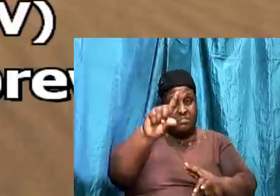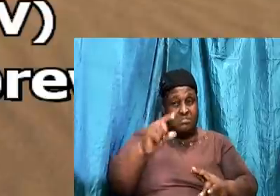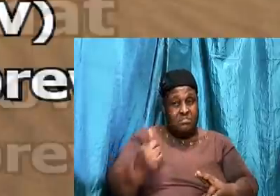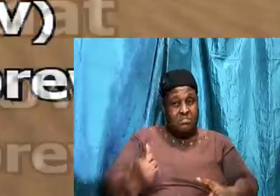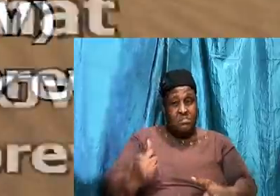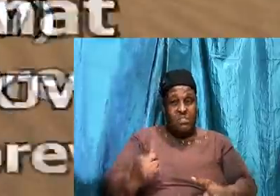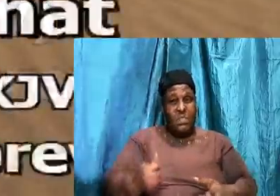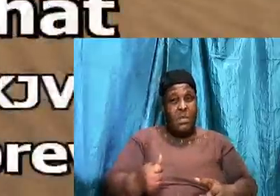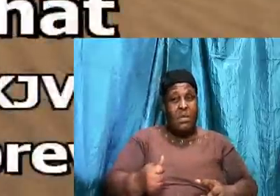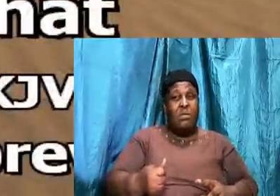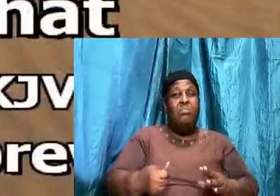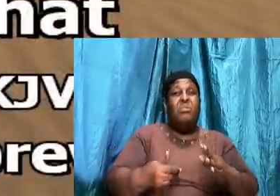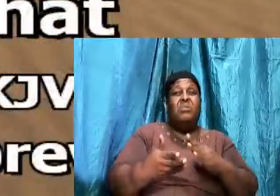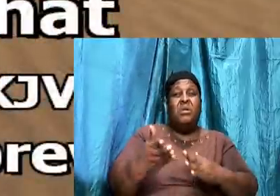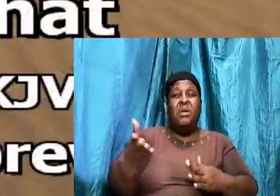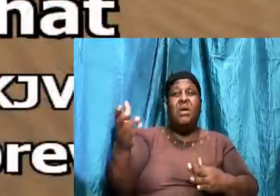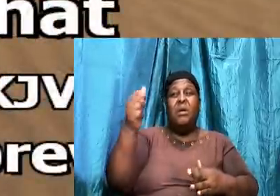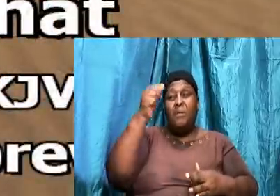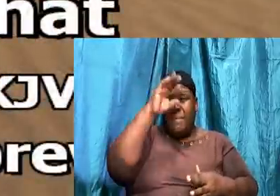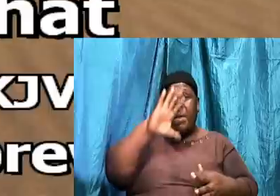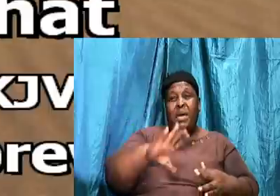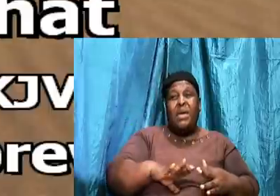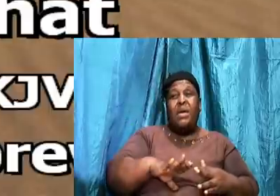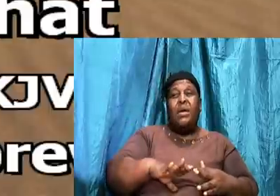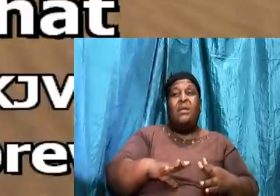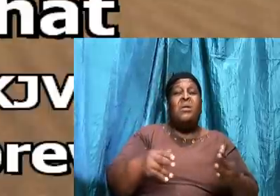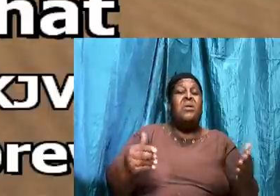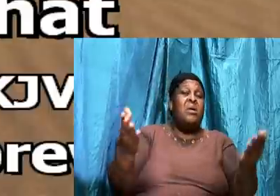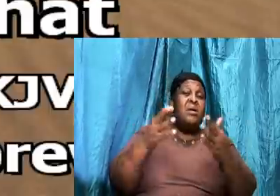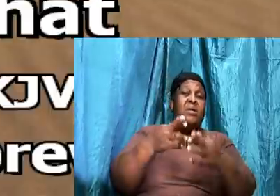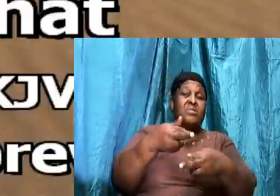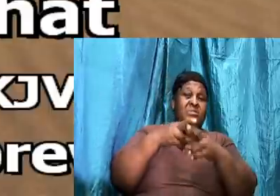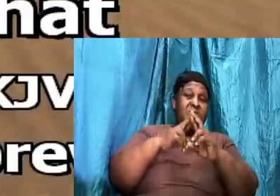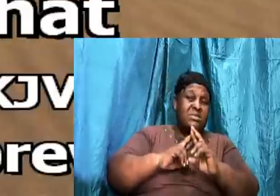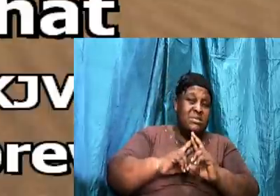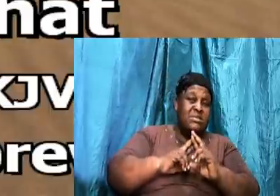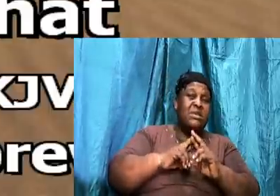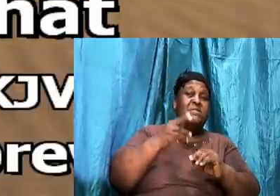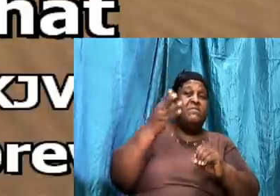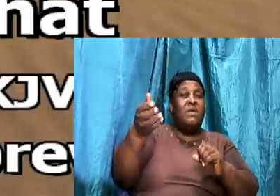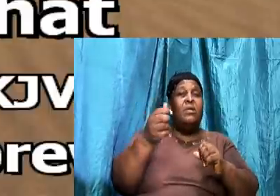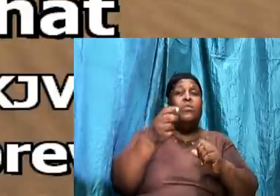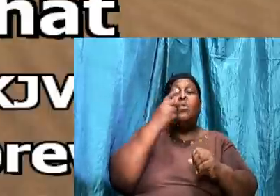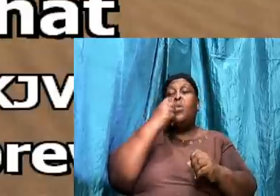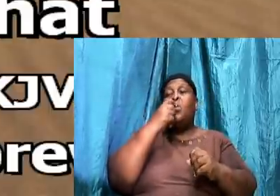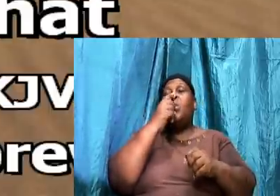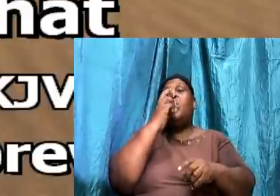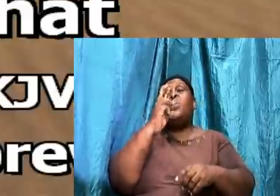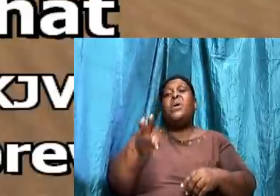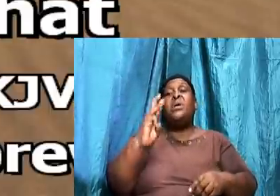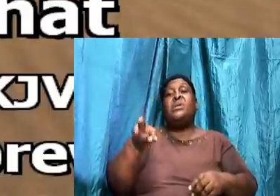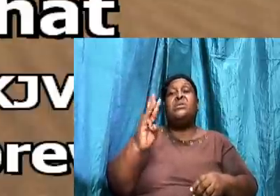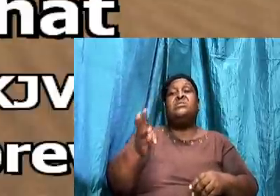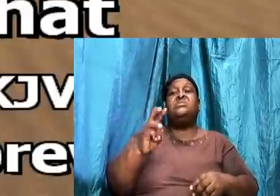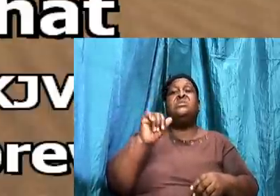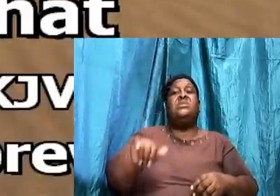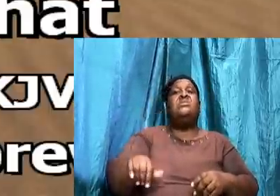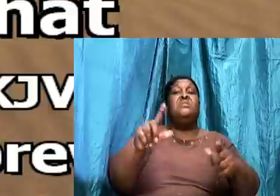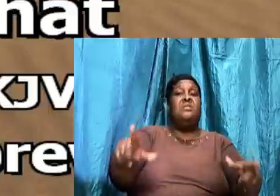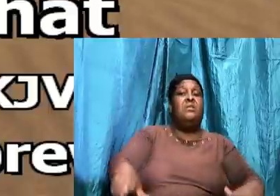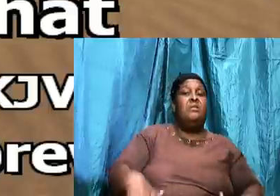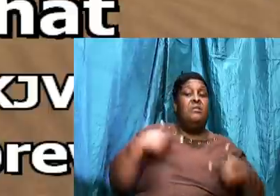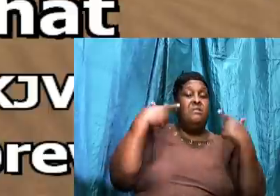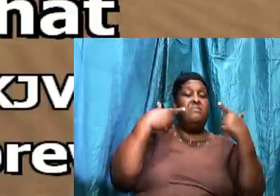But there. He receiveth them. Whom. It is witness. That. He. Liveth.